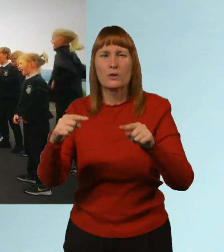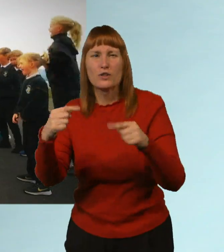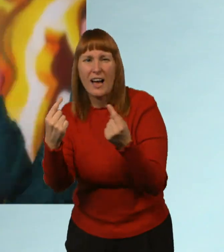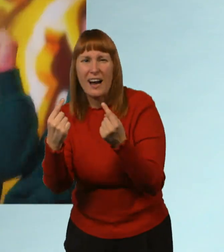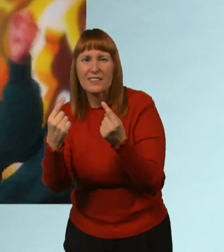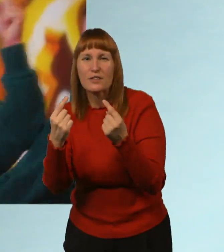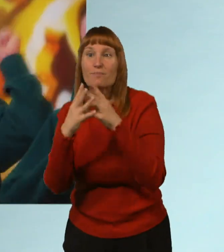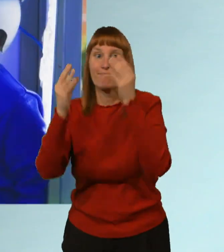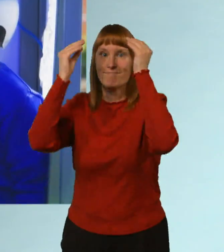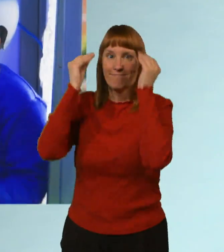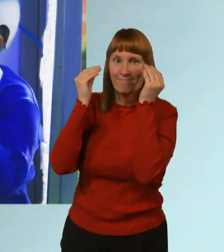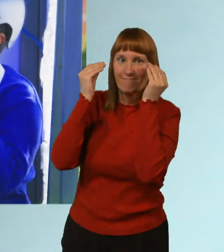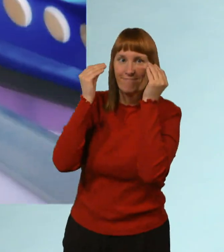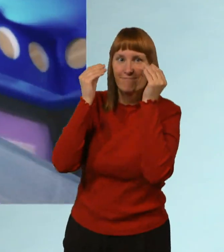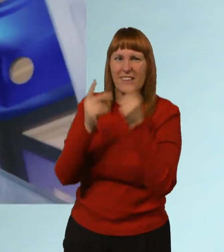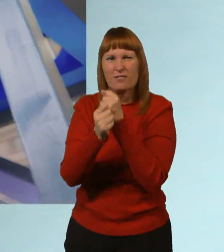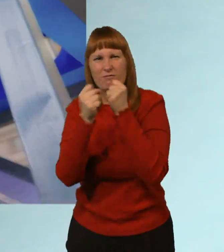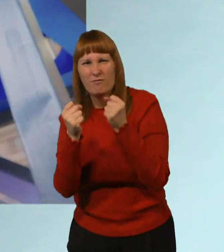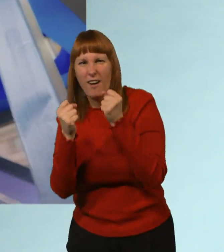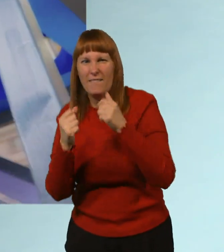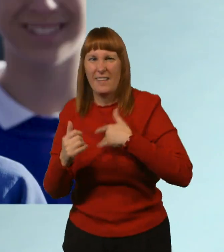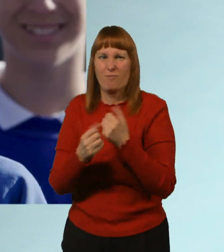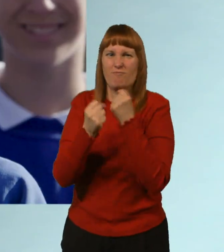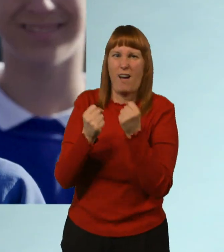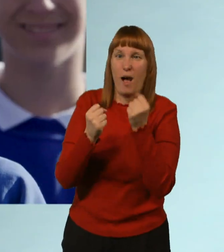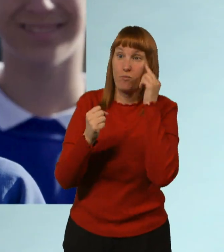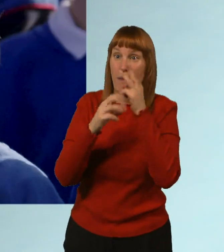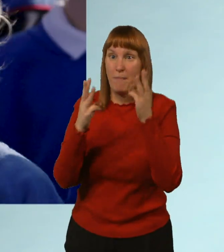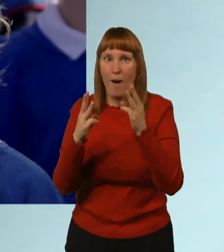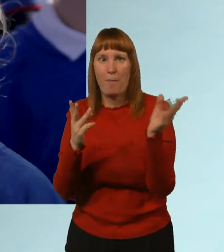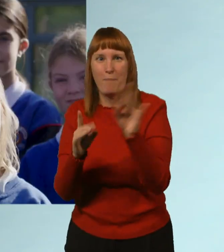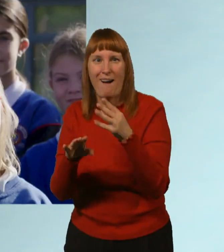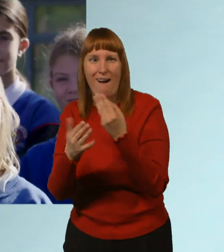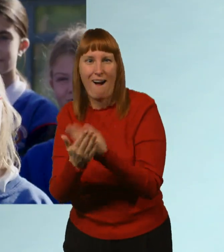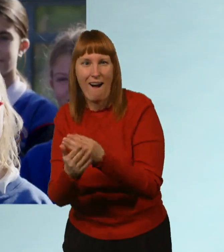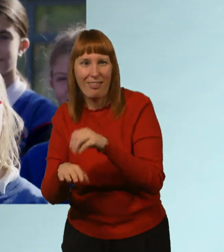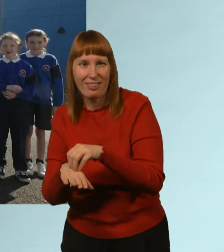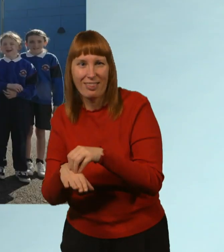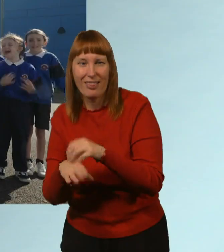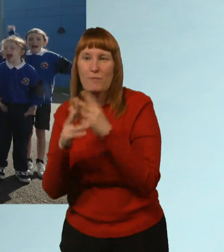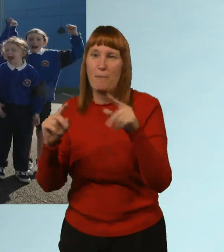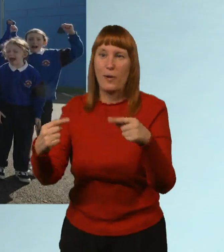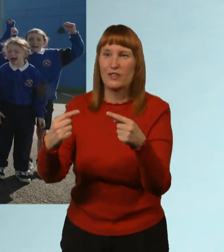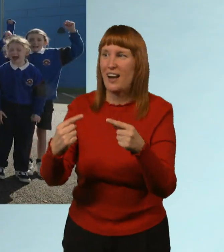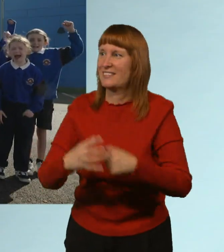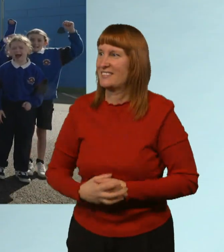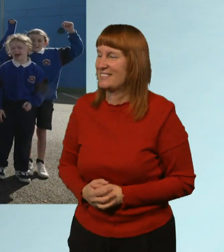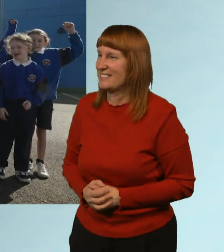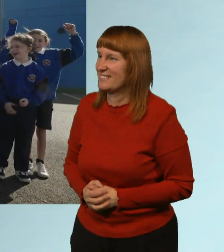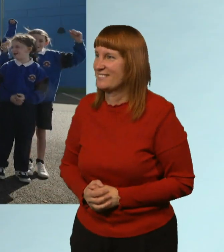helmets on, got our brains feeling strong. Get the power back on brain power challenge! Yay!